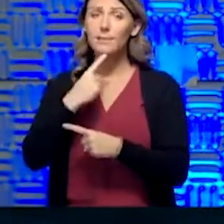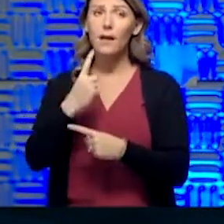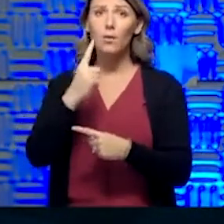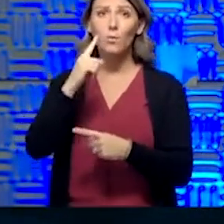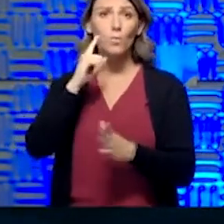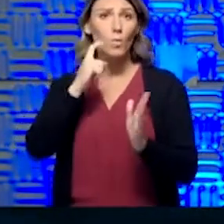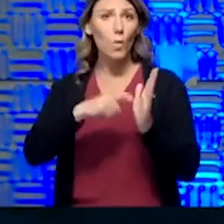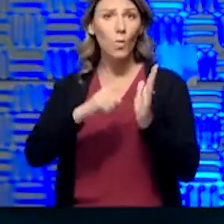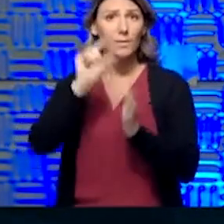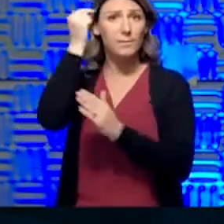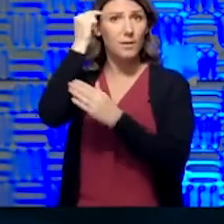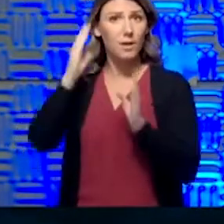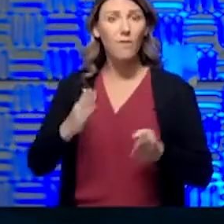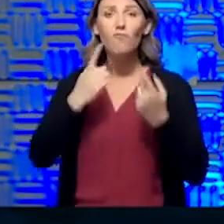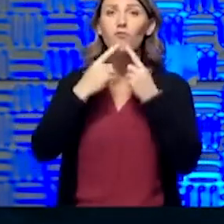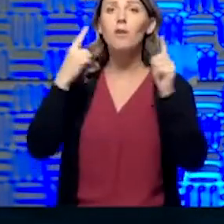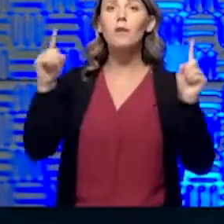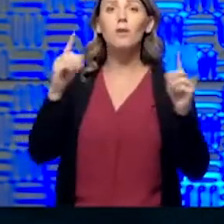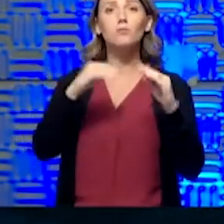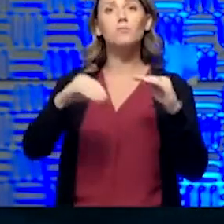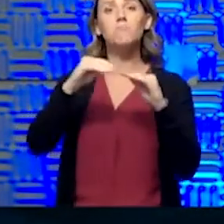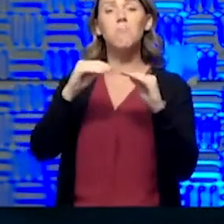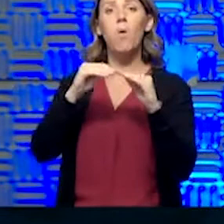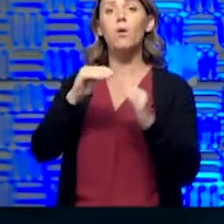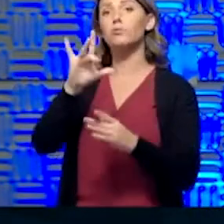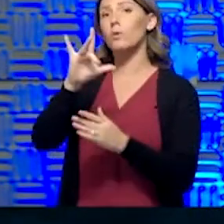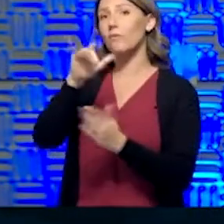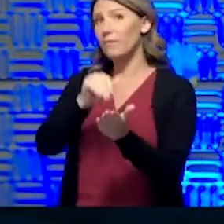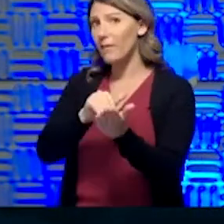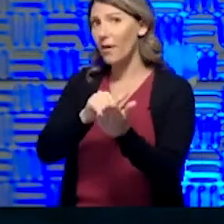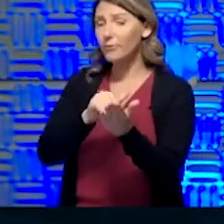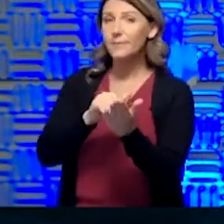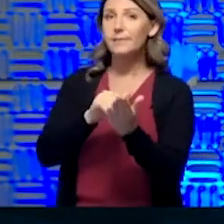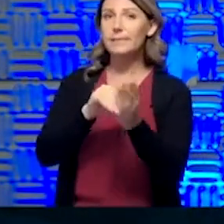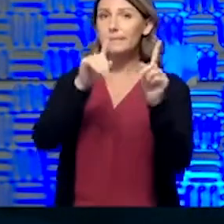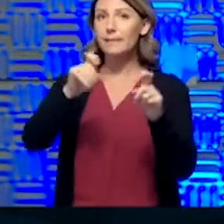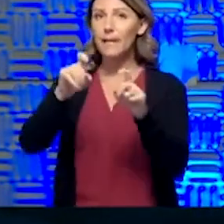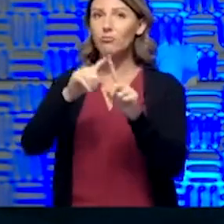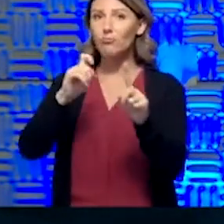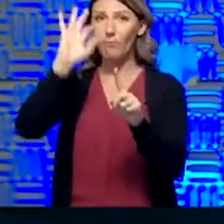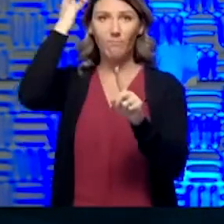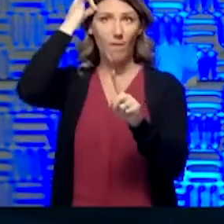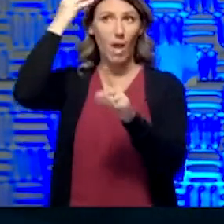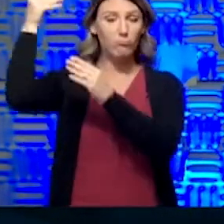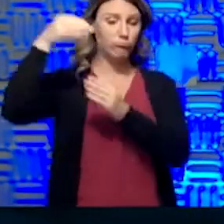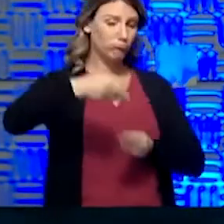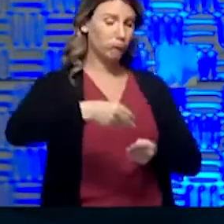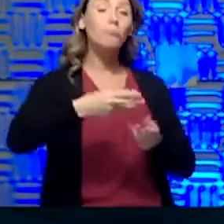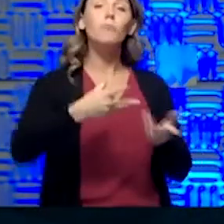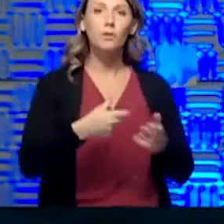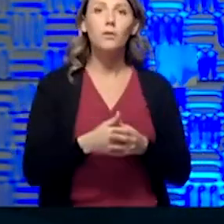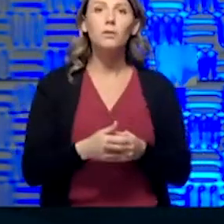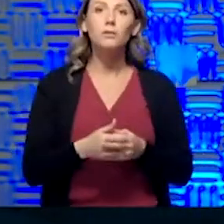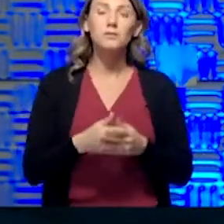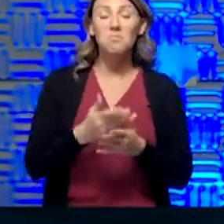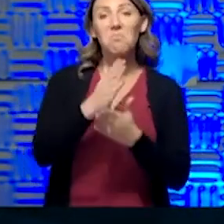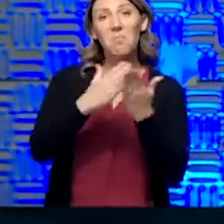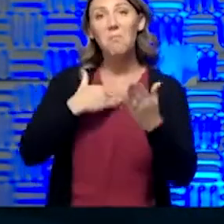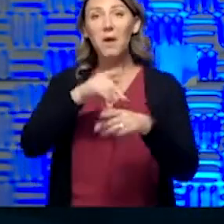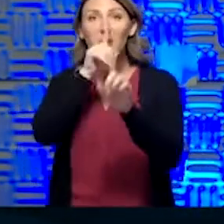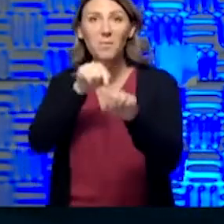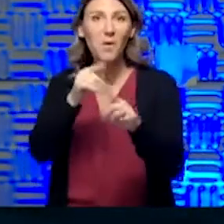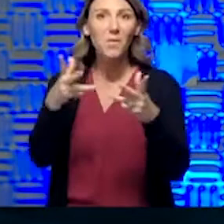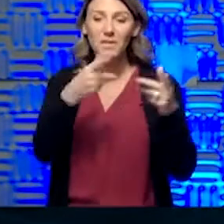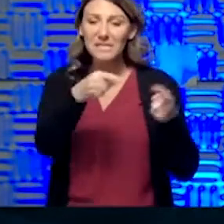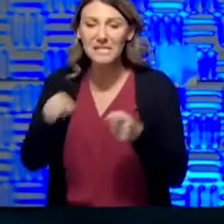more tests coming from the feds this week. So, that's a bit of my report of kind of